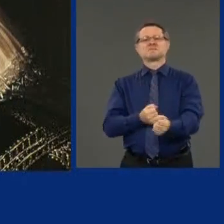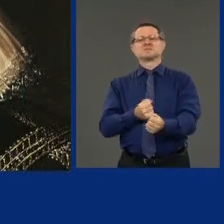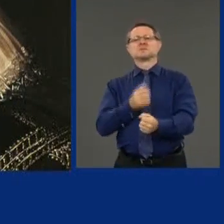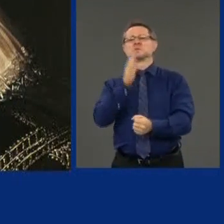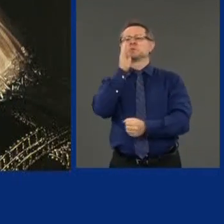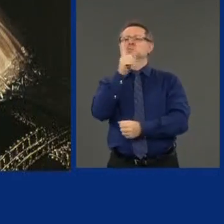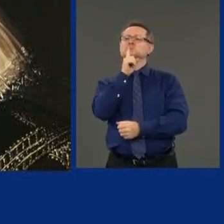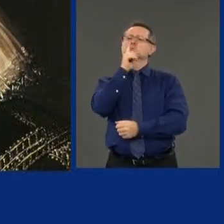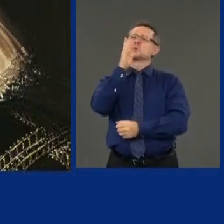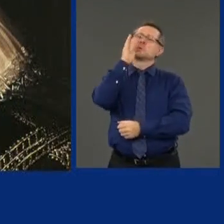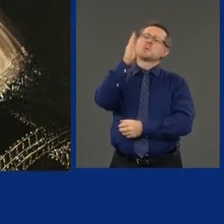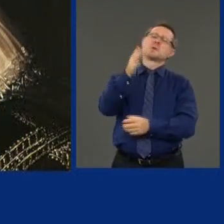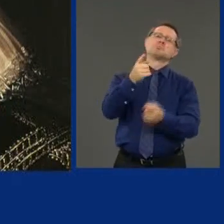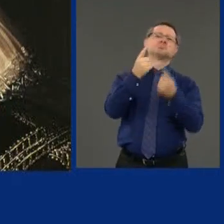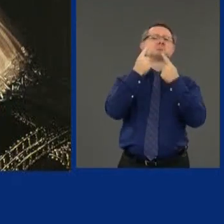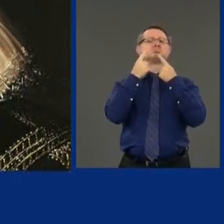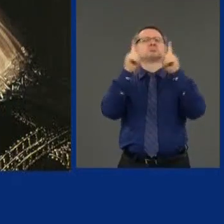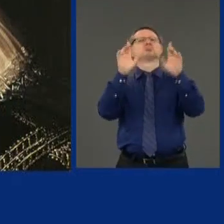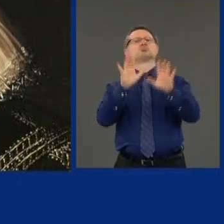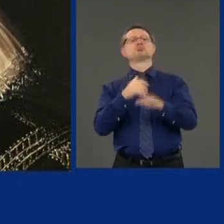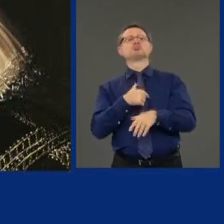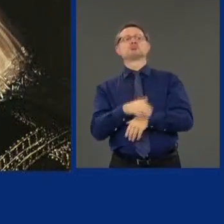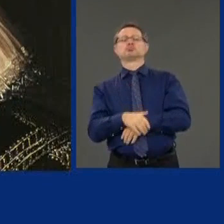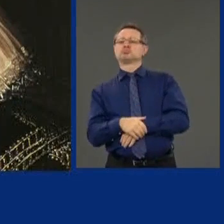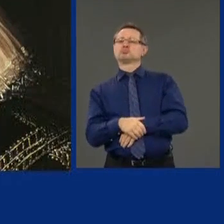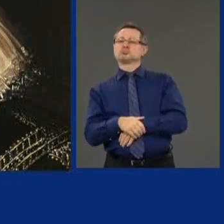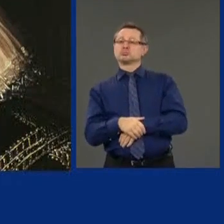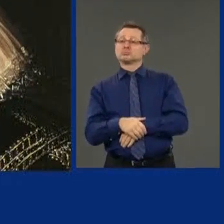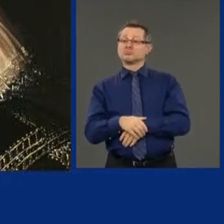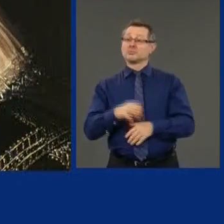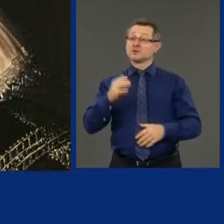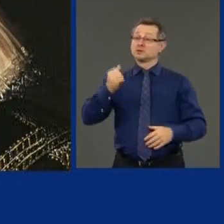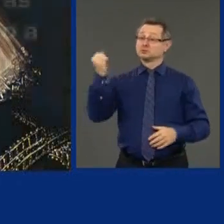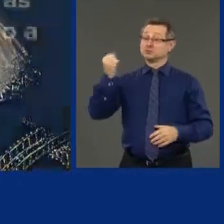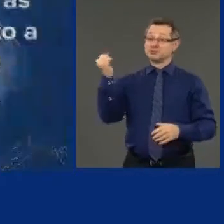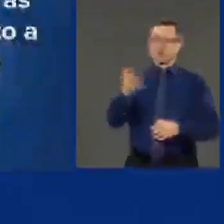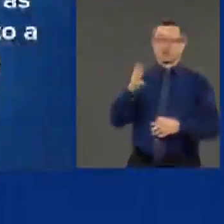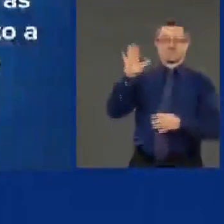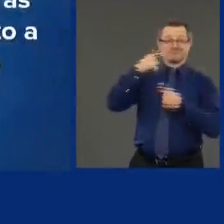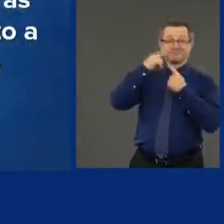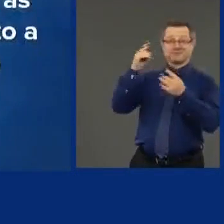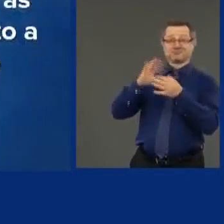Shakespeare's Merchant of Venice, Lancelot. But that's Shakespeare.